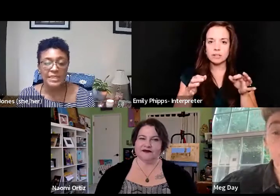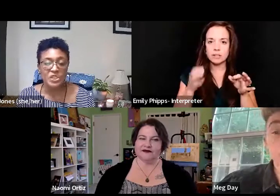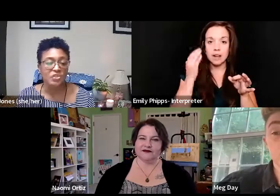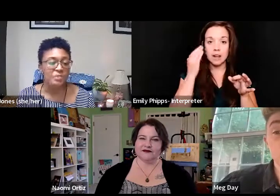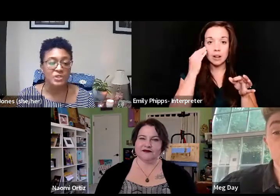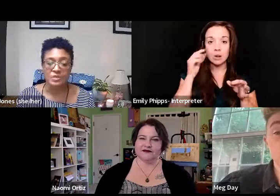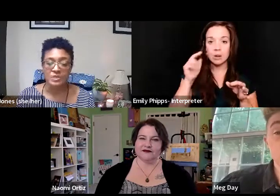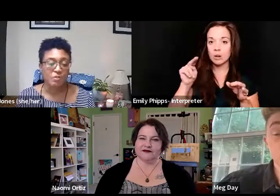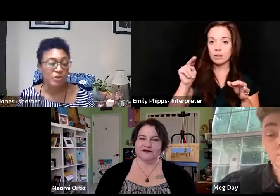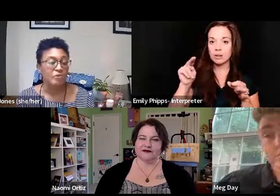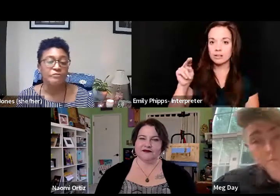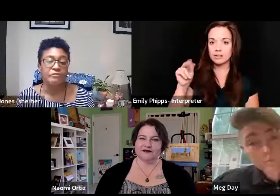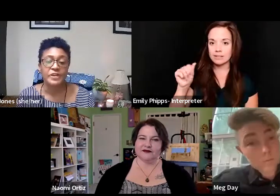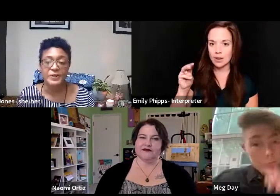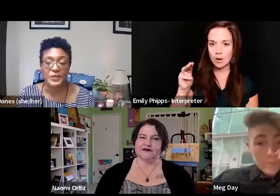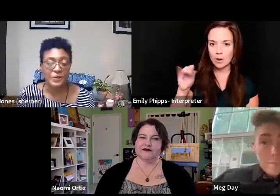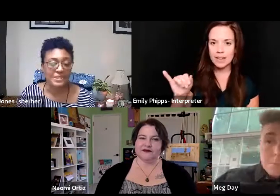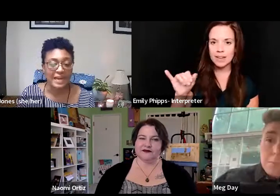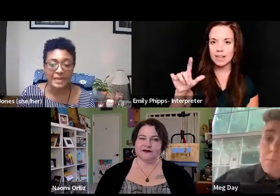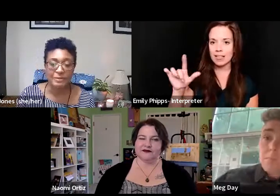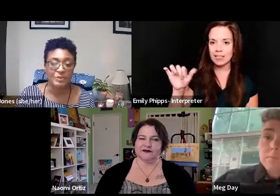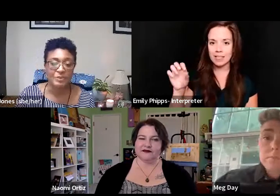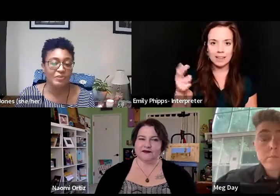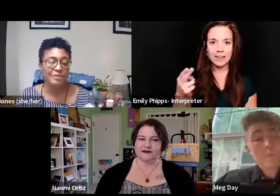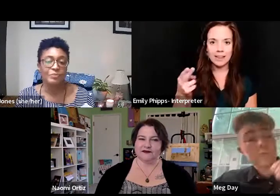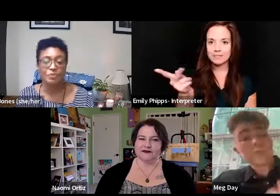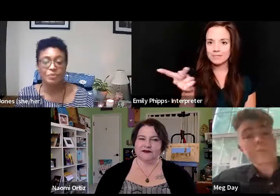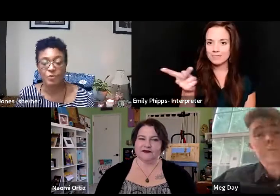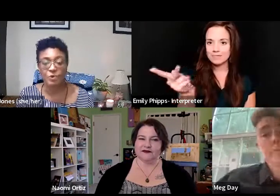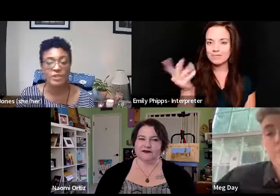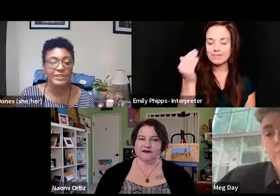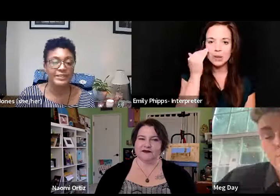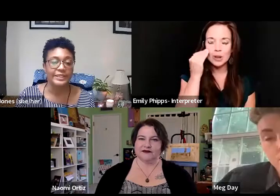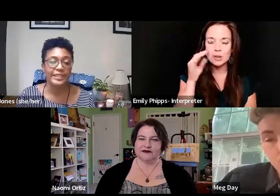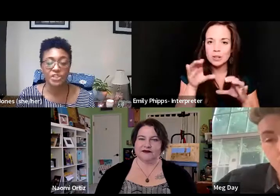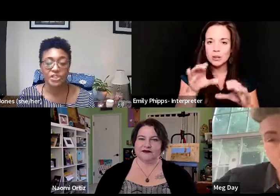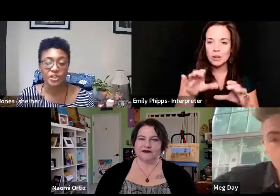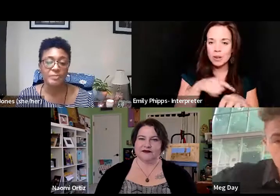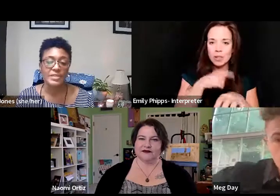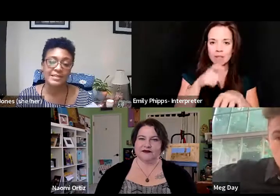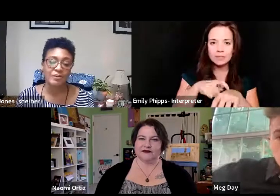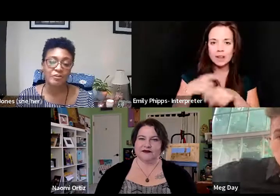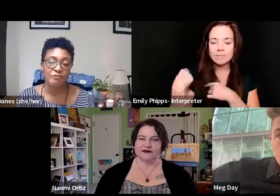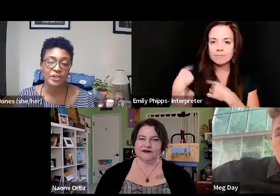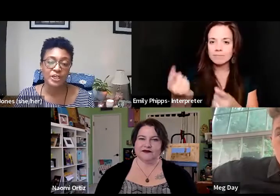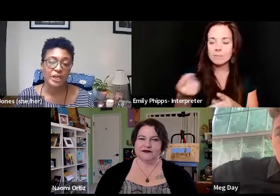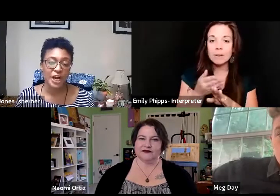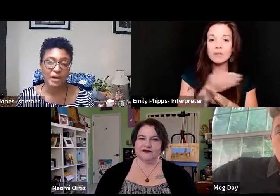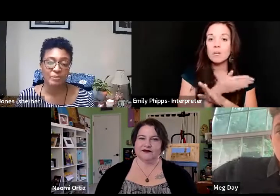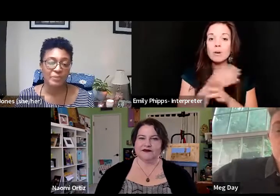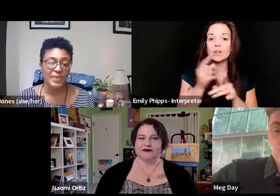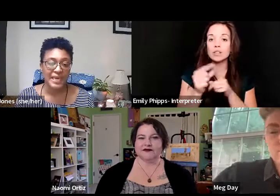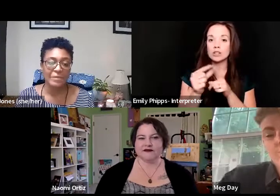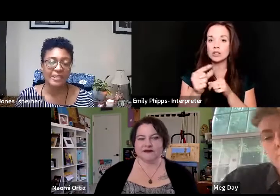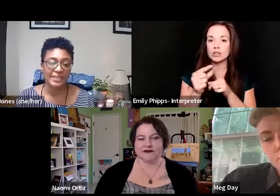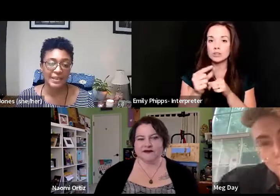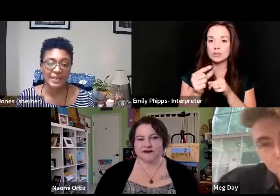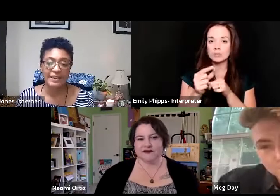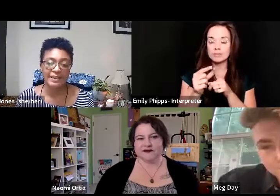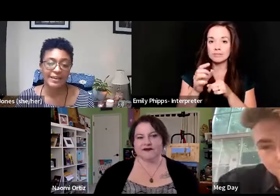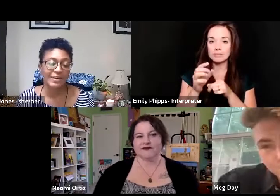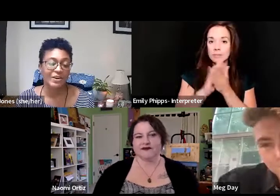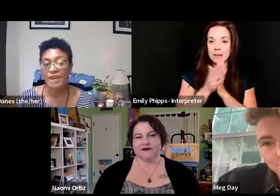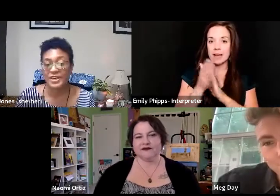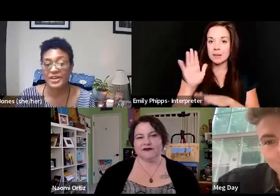and Leah, you've been doing this work for a very long time, even before the term itself became a